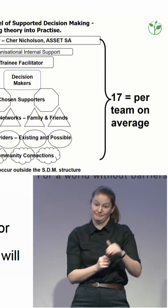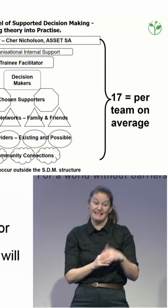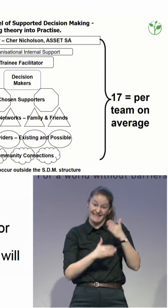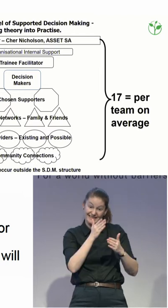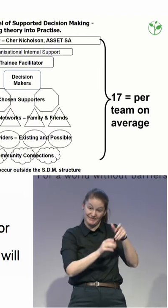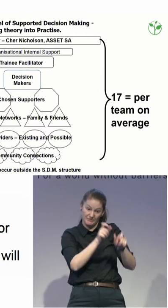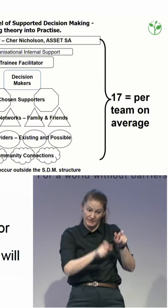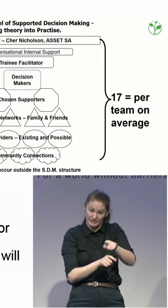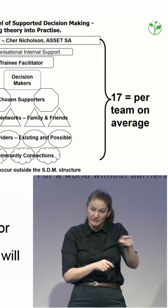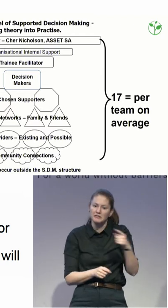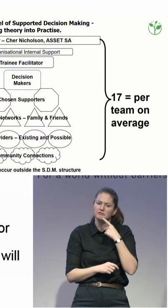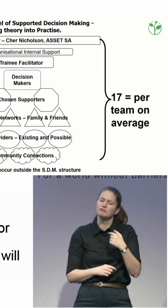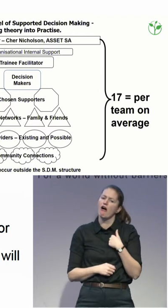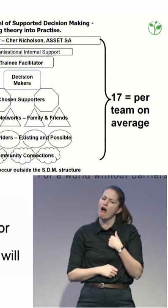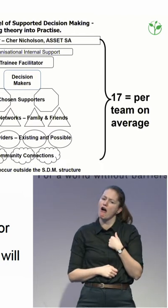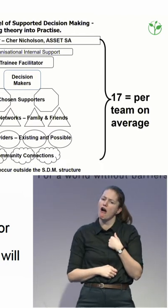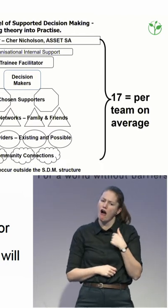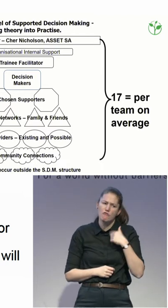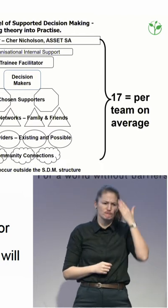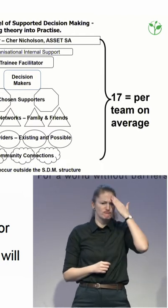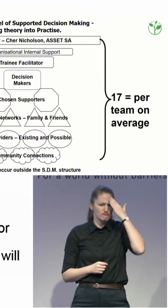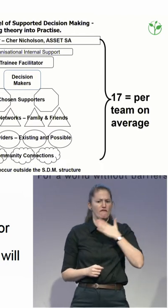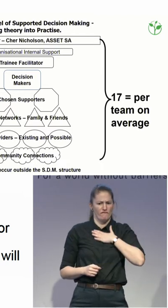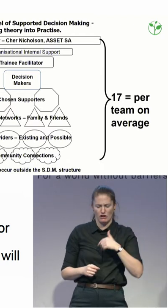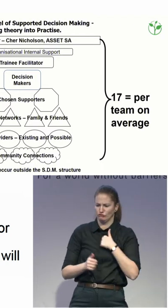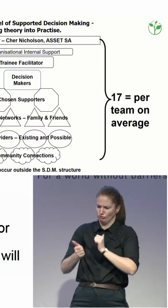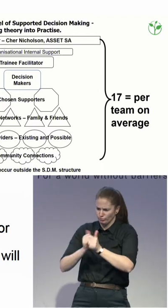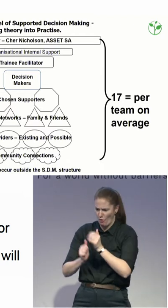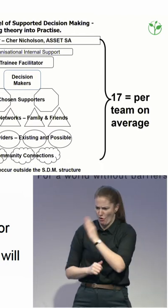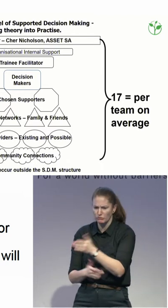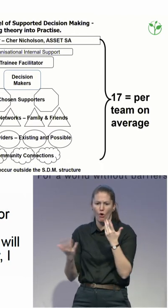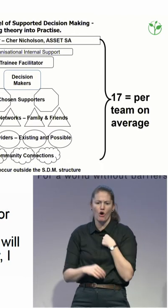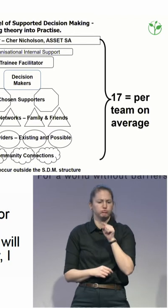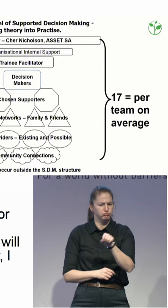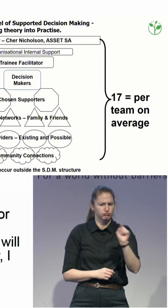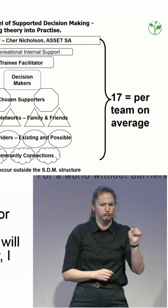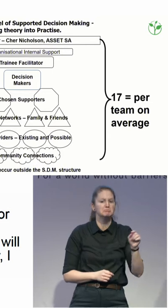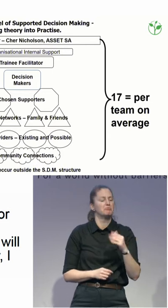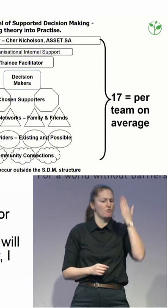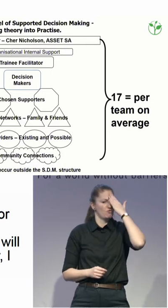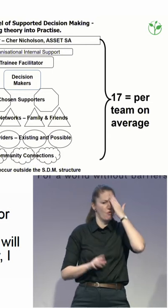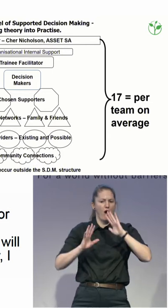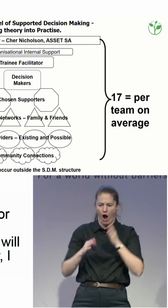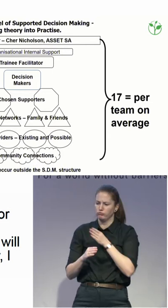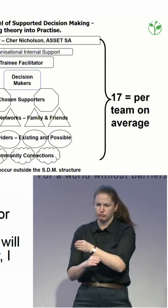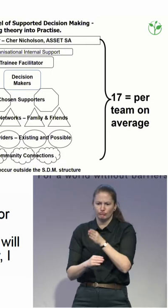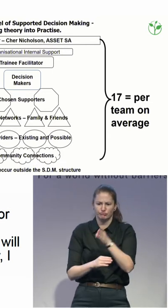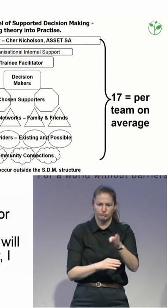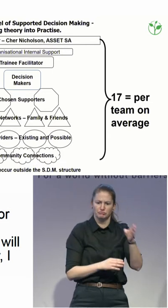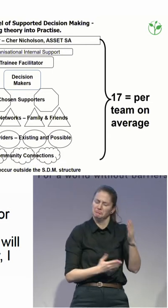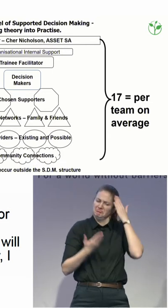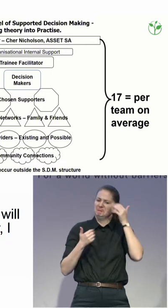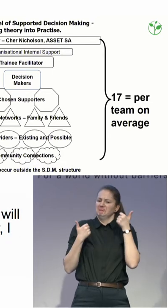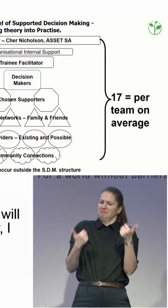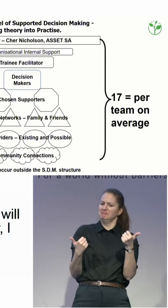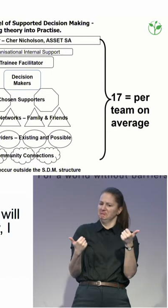how to think big, etc. I don't need it. So it can happen either way. When we work with